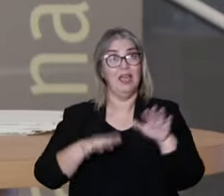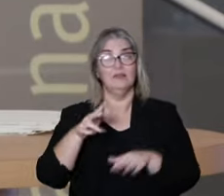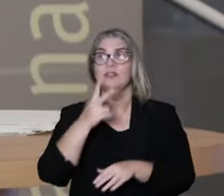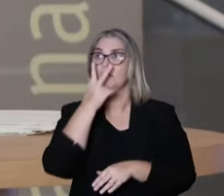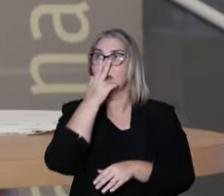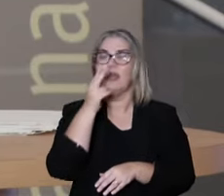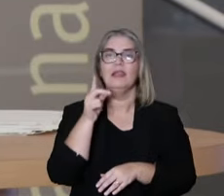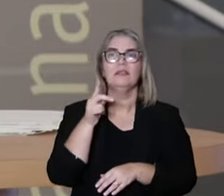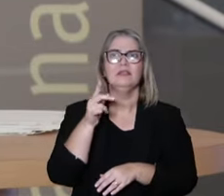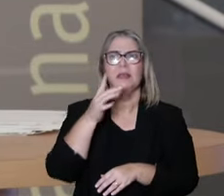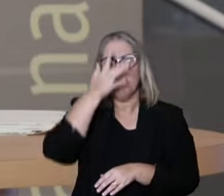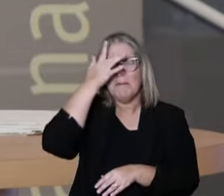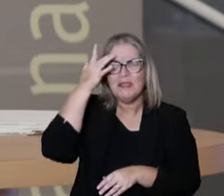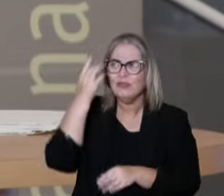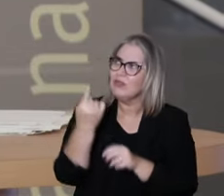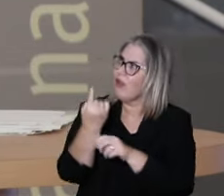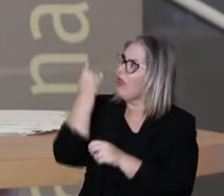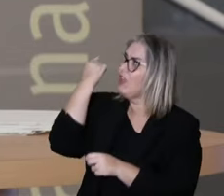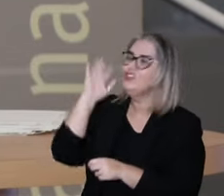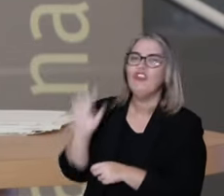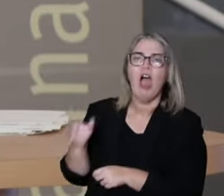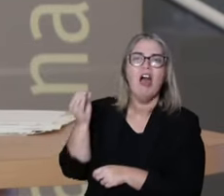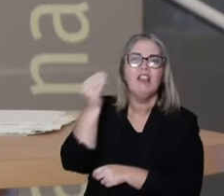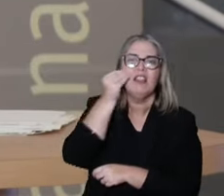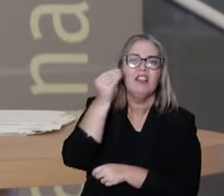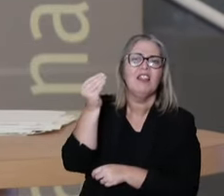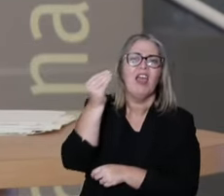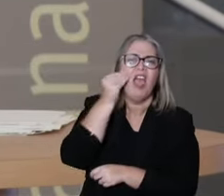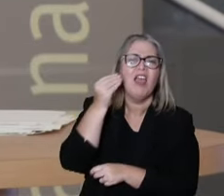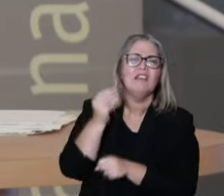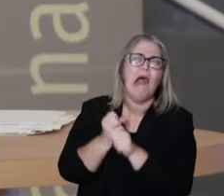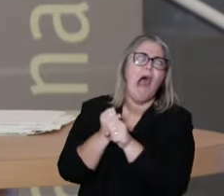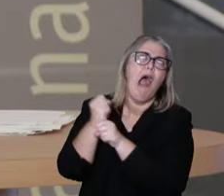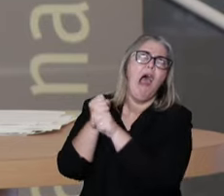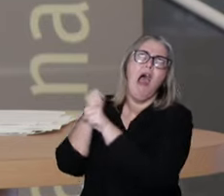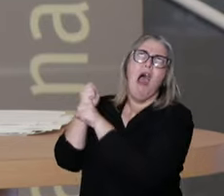So this type of thinking is tested through a lot of time.